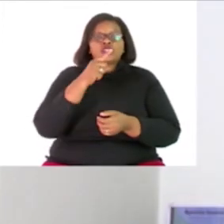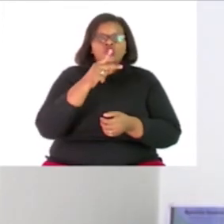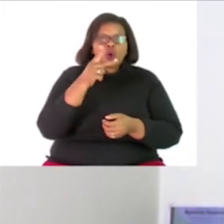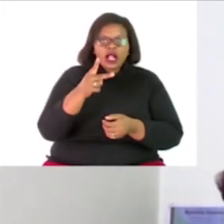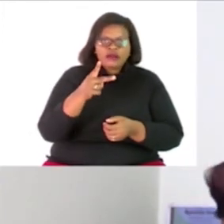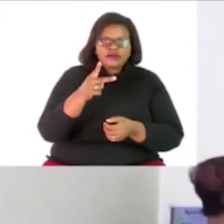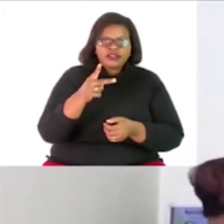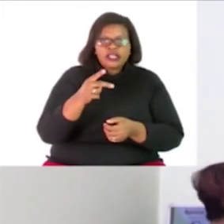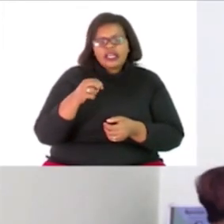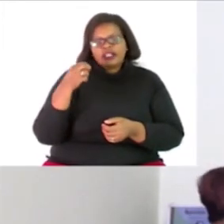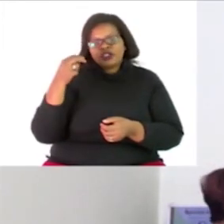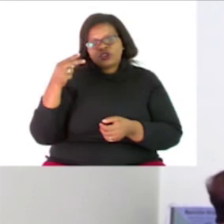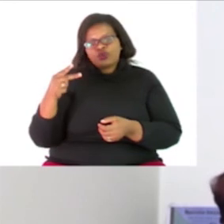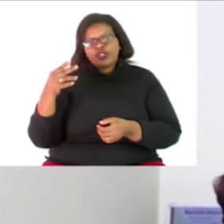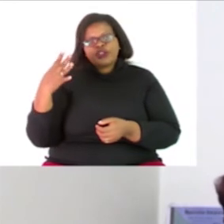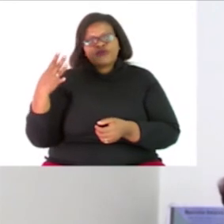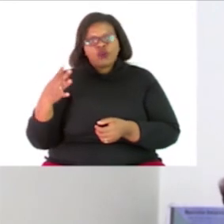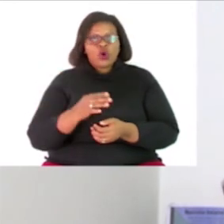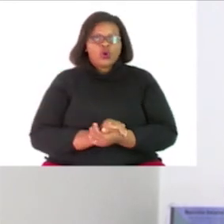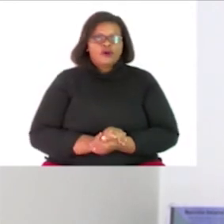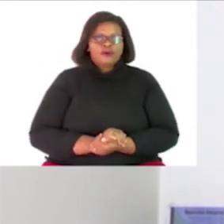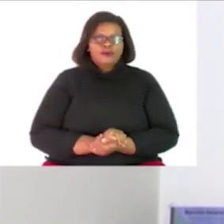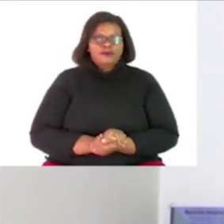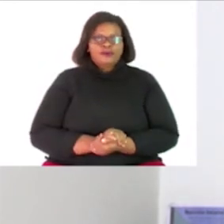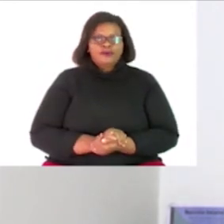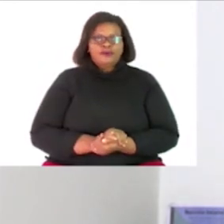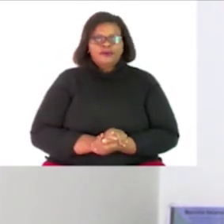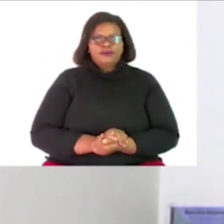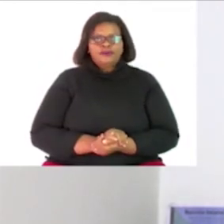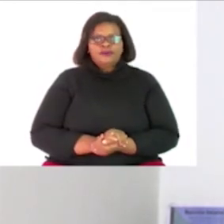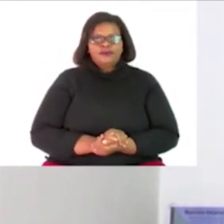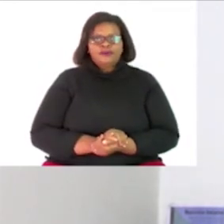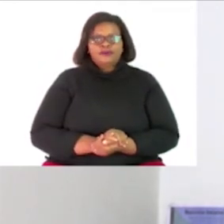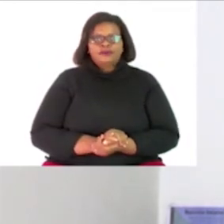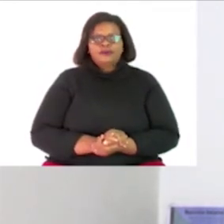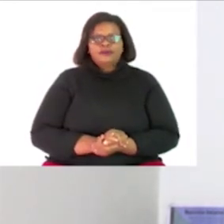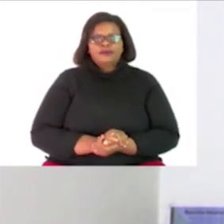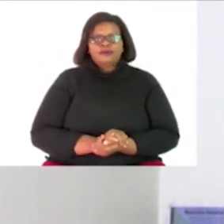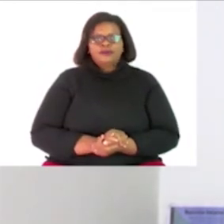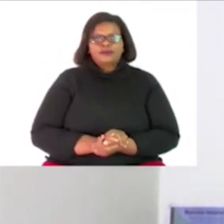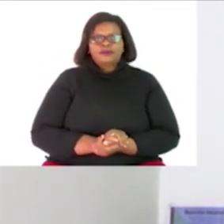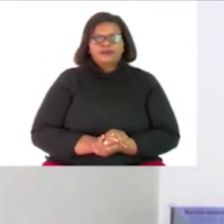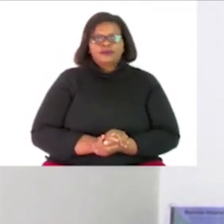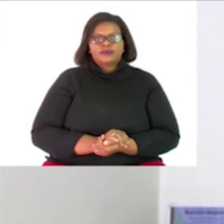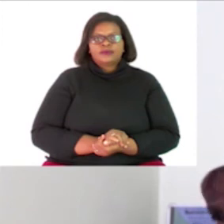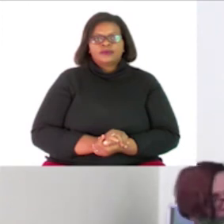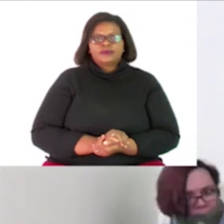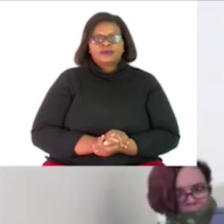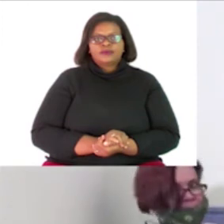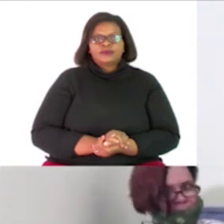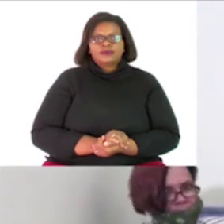found our common multiples are twelve and twenty four